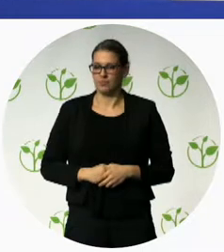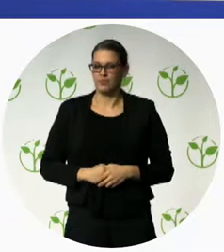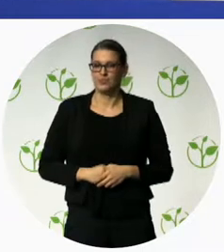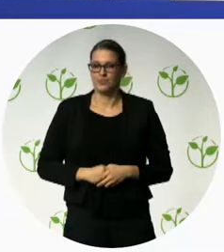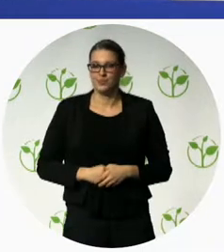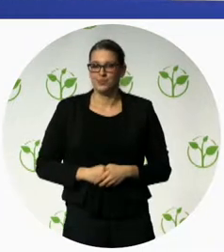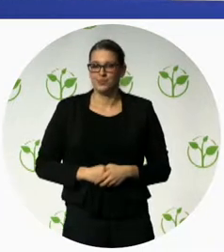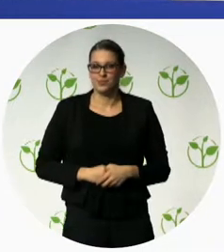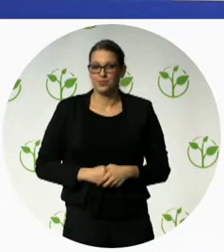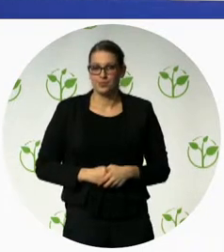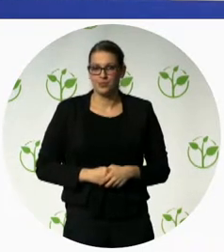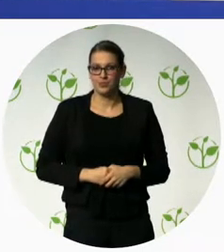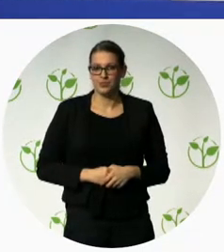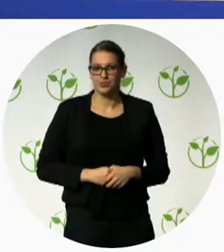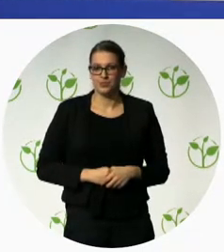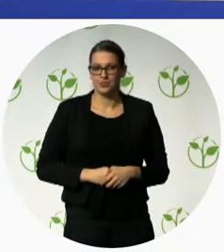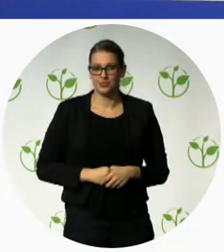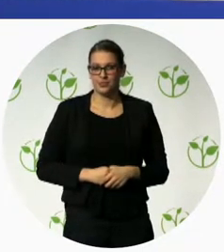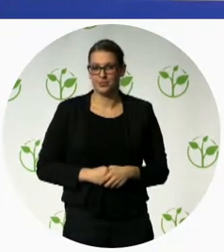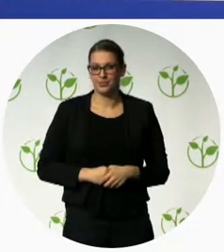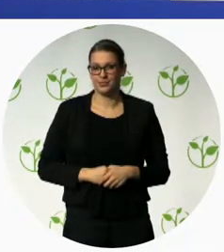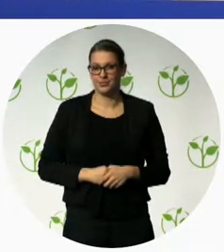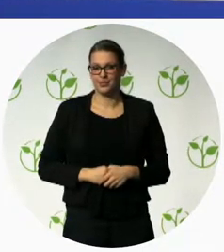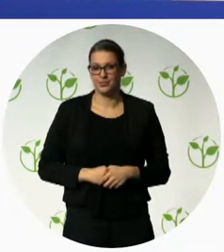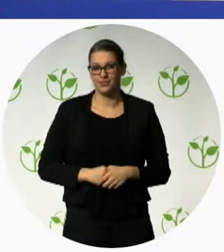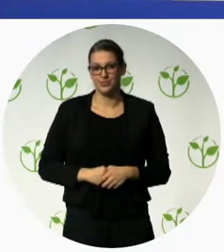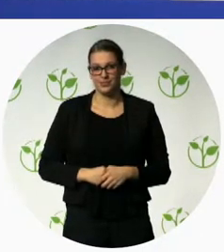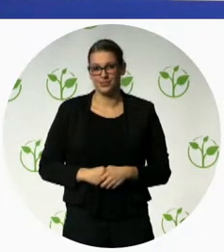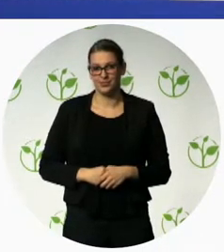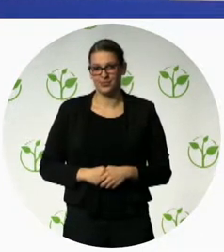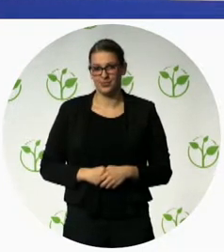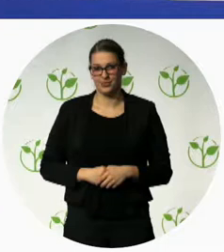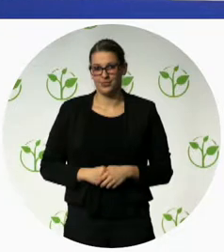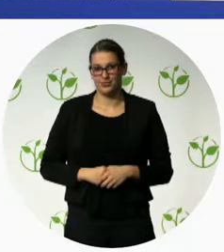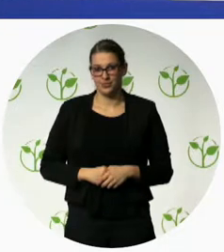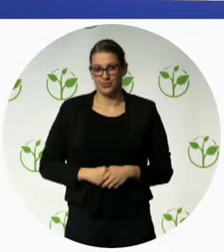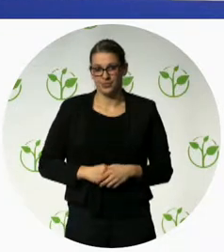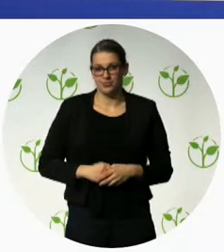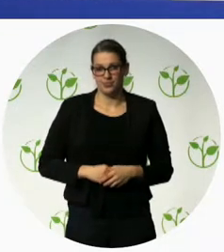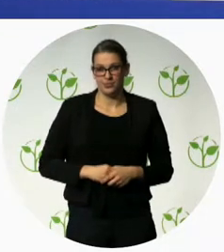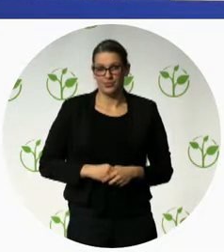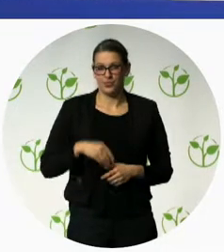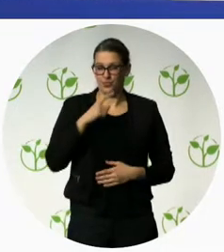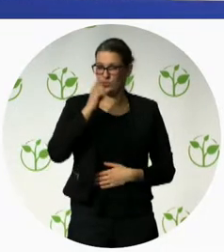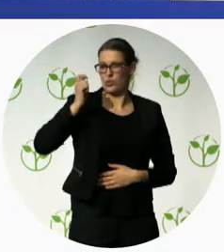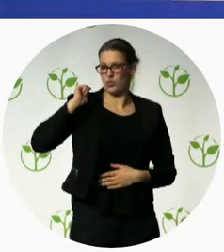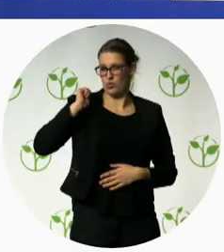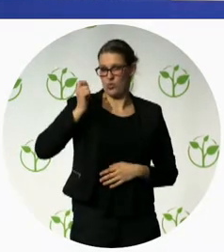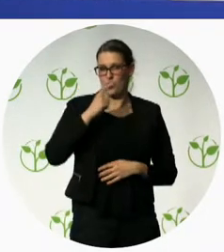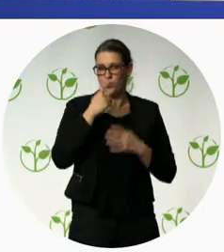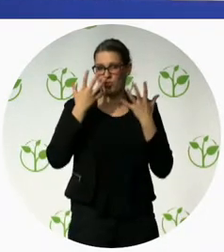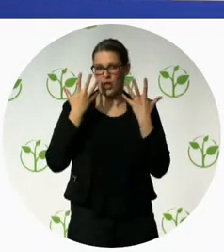the umbrella organization of Togo of DPOs also was very happy